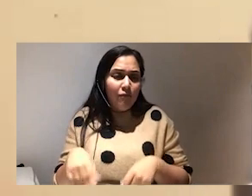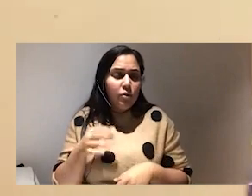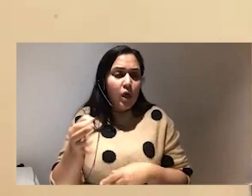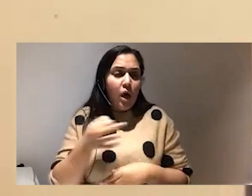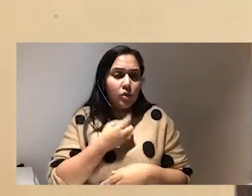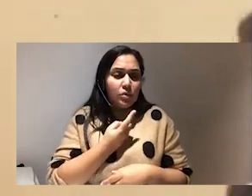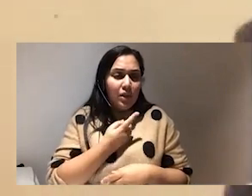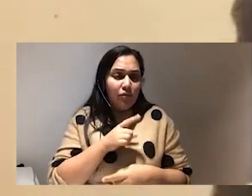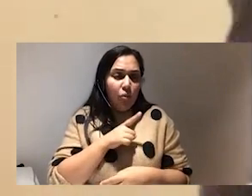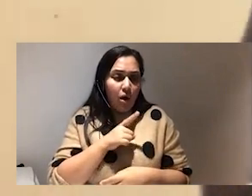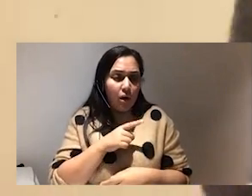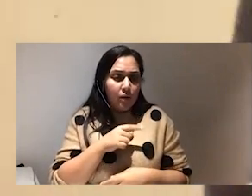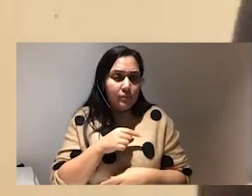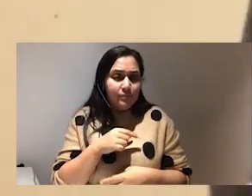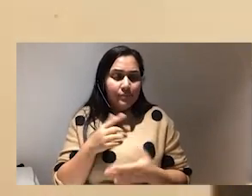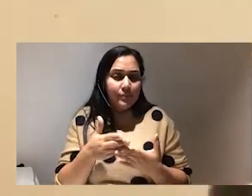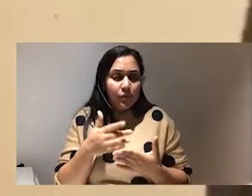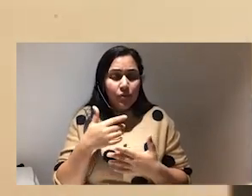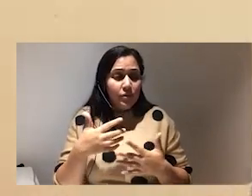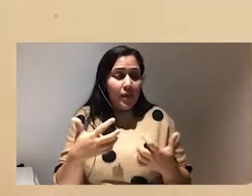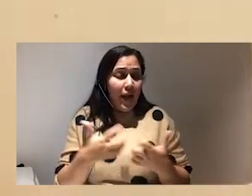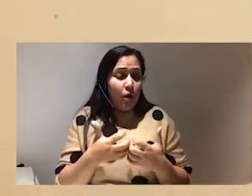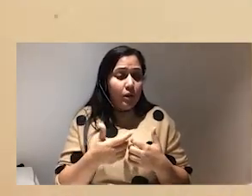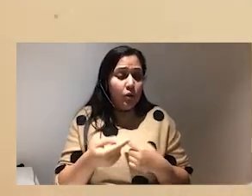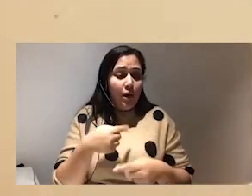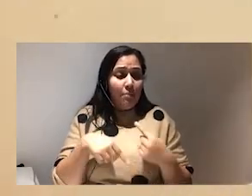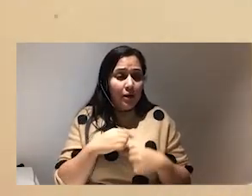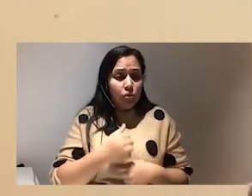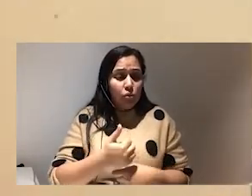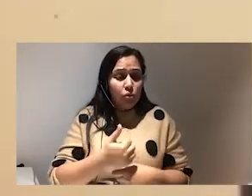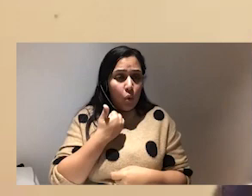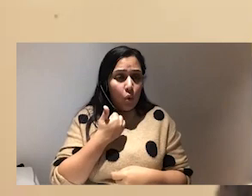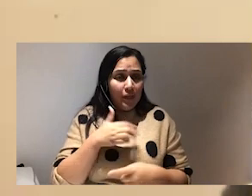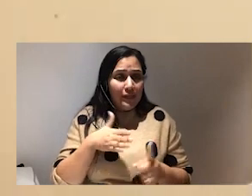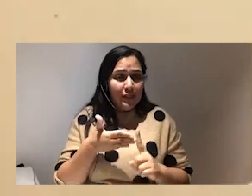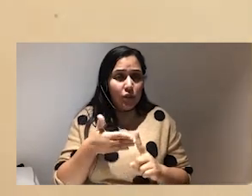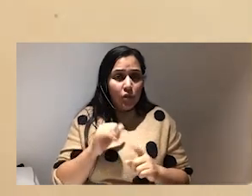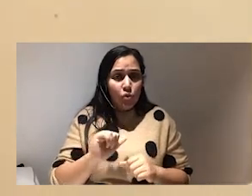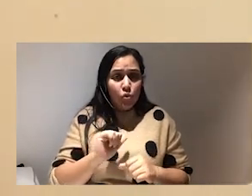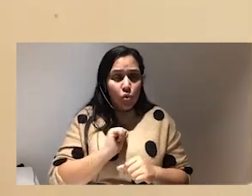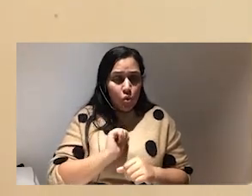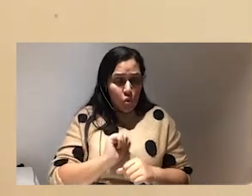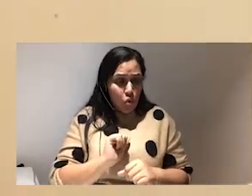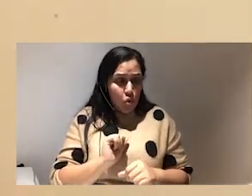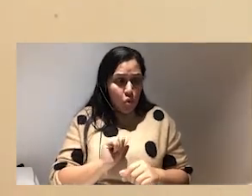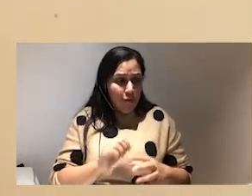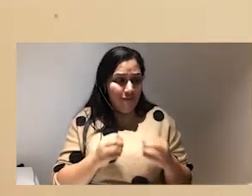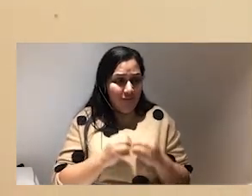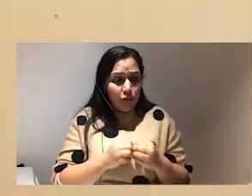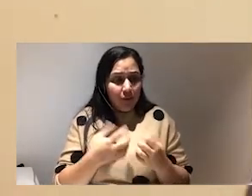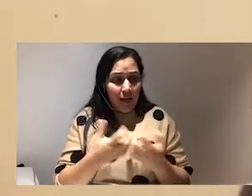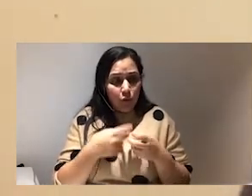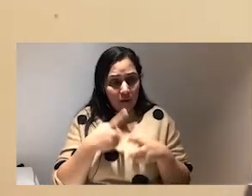whole checklist in the book about how you can just come back to your intentions and your values to like govern how you're going to be on these platforms